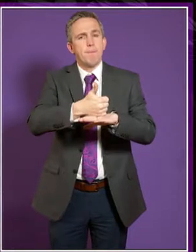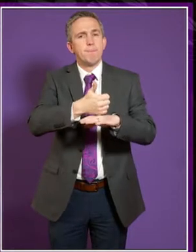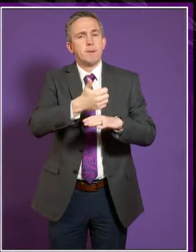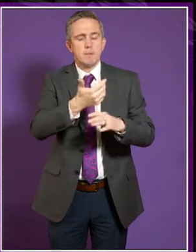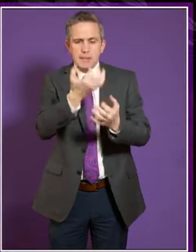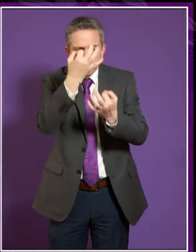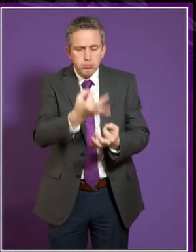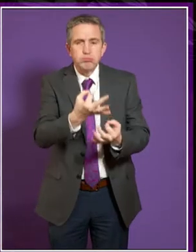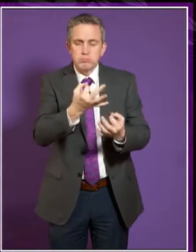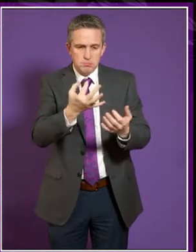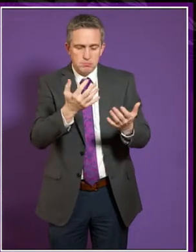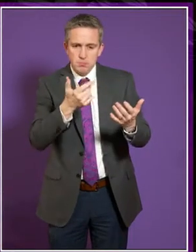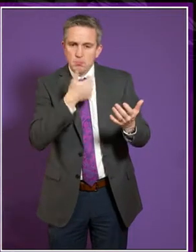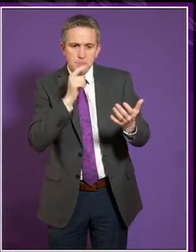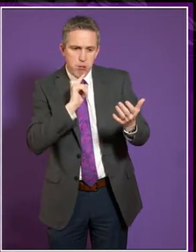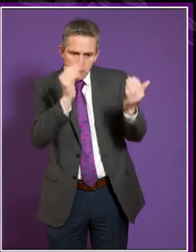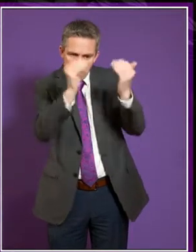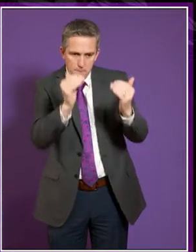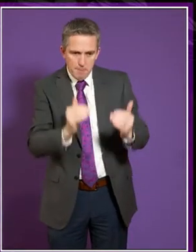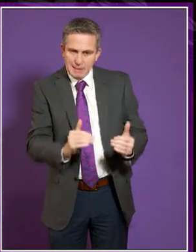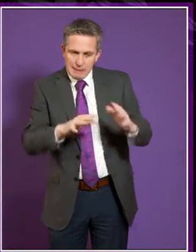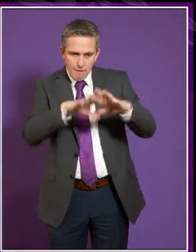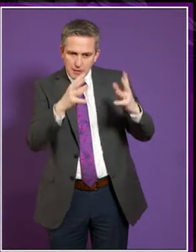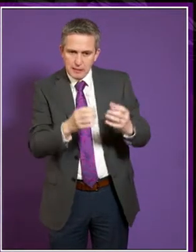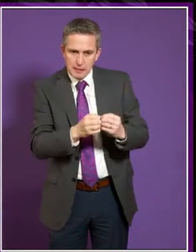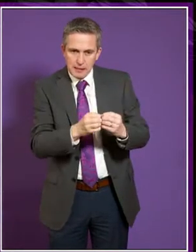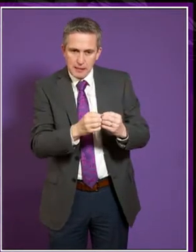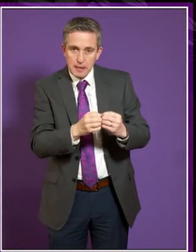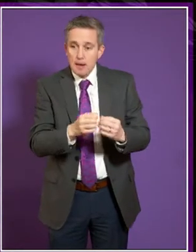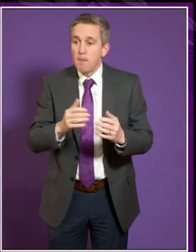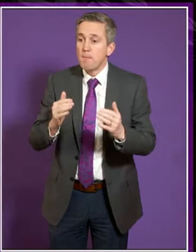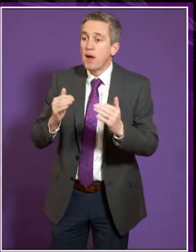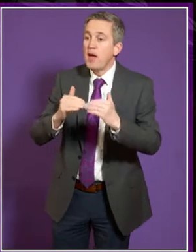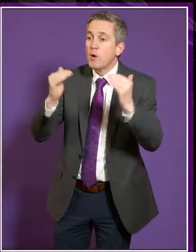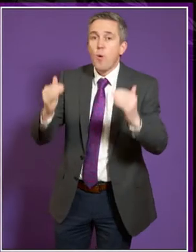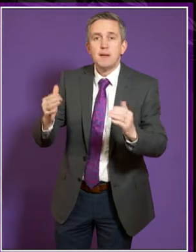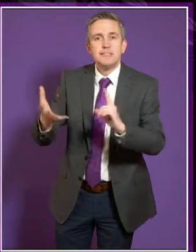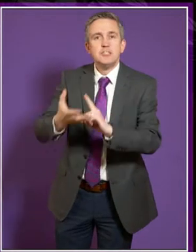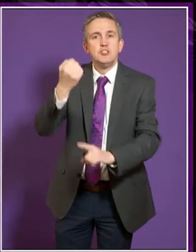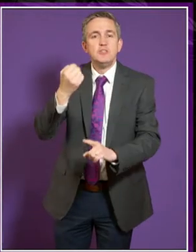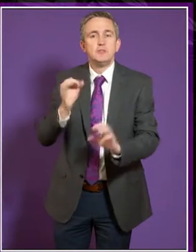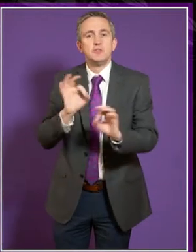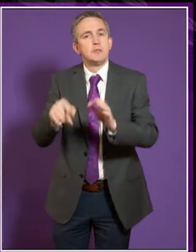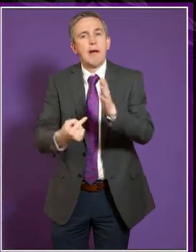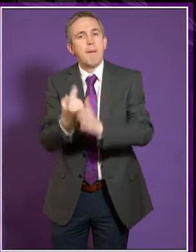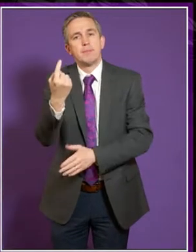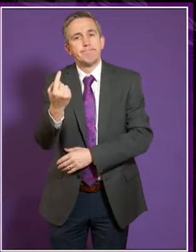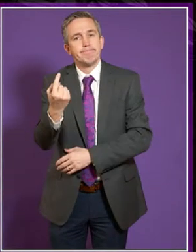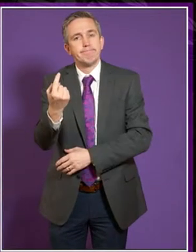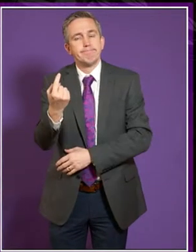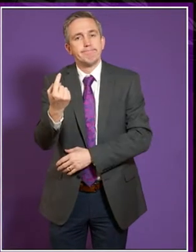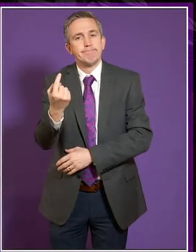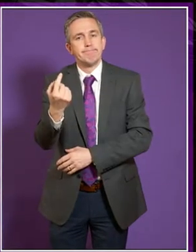often have all the boxes ticked, and you're not actually getting a qualitative analysis of what's happening underneath that.